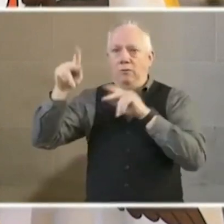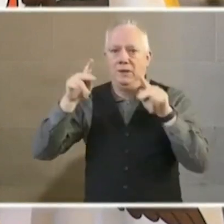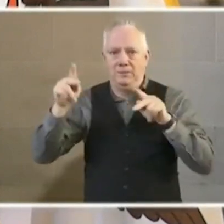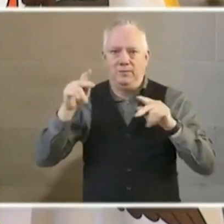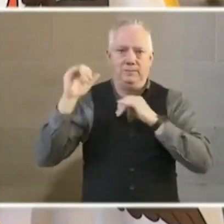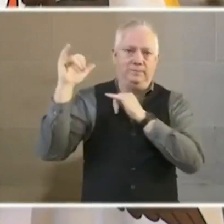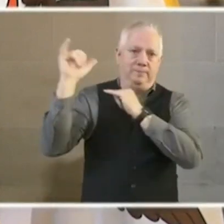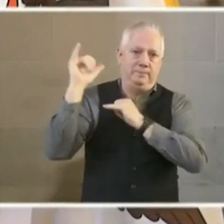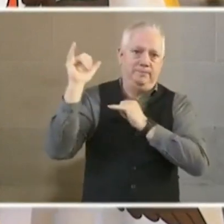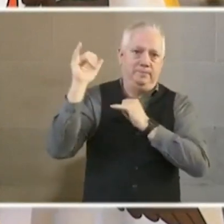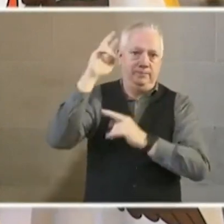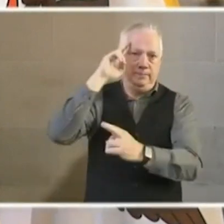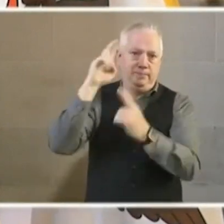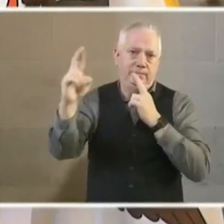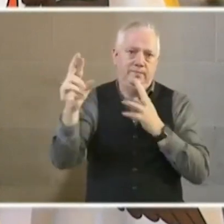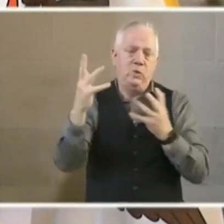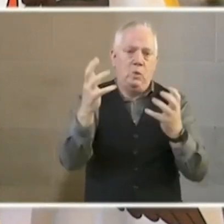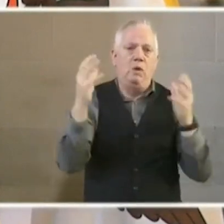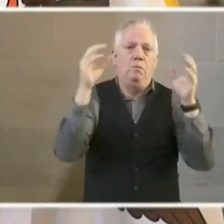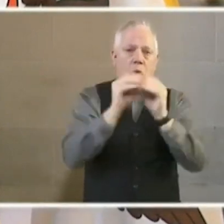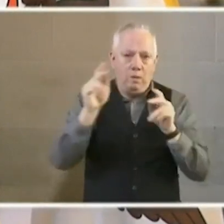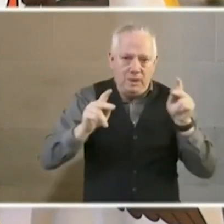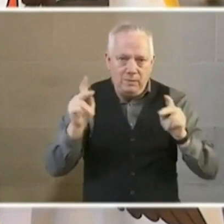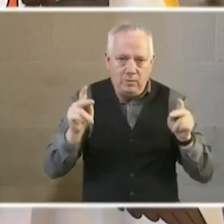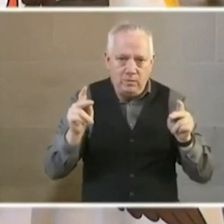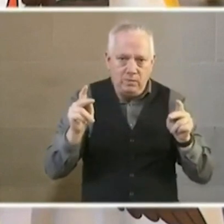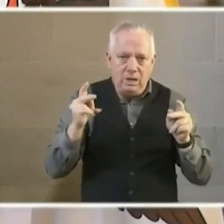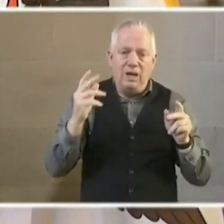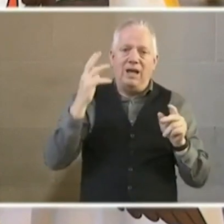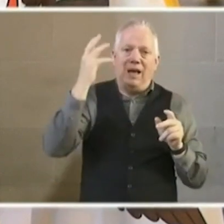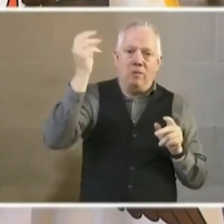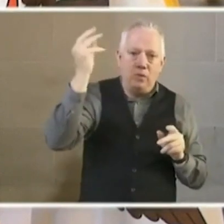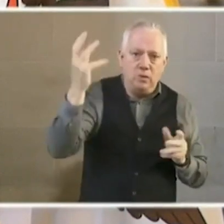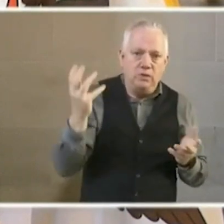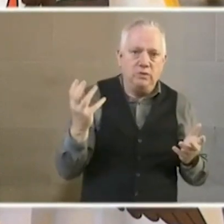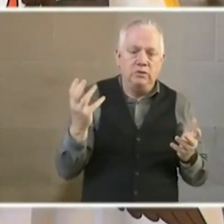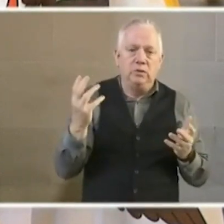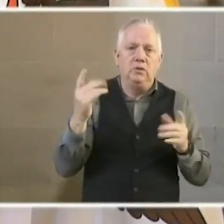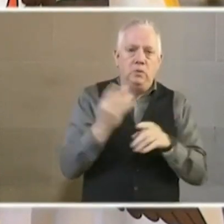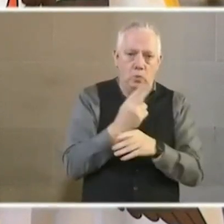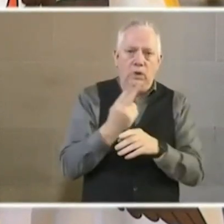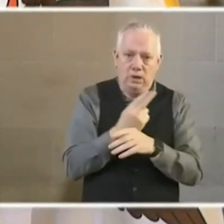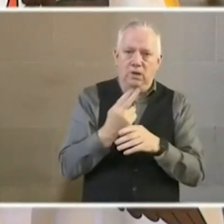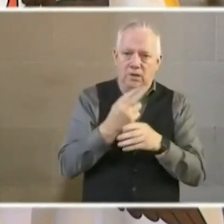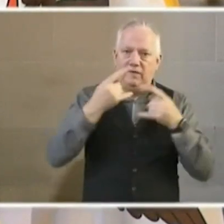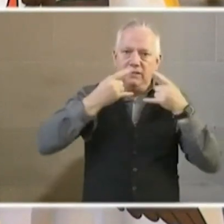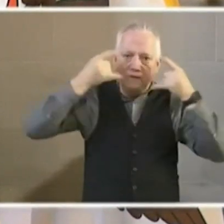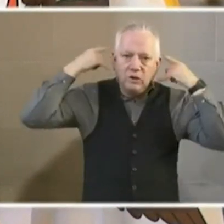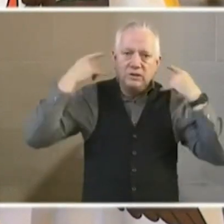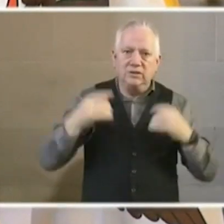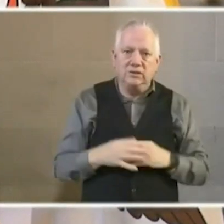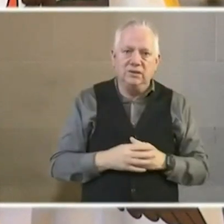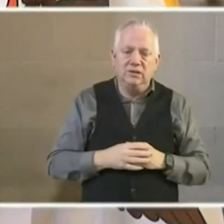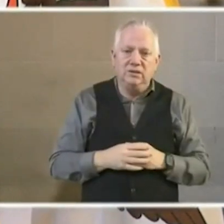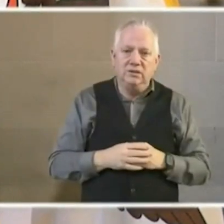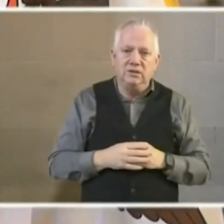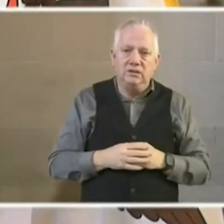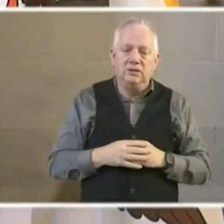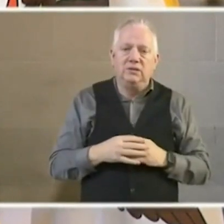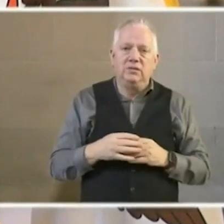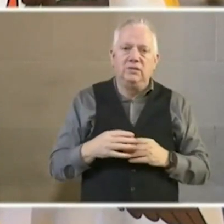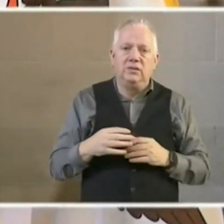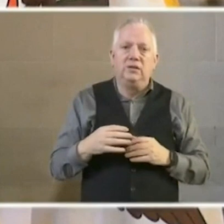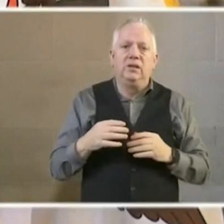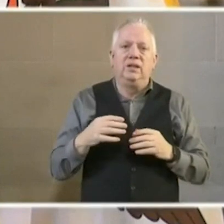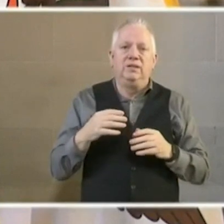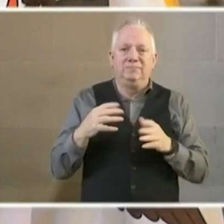people. So we want more people who are outdoors to wear face coverings, in addition to some